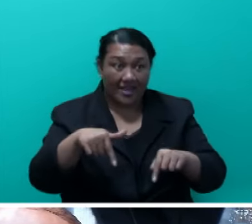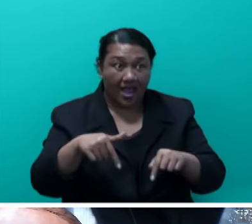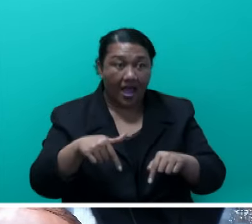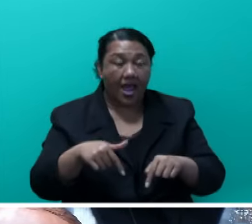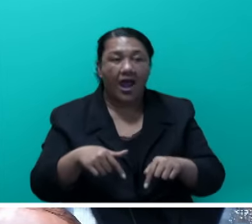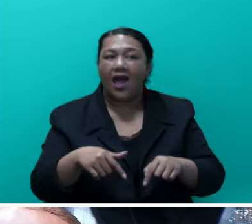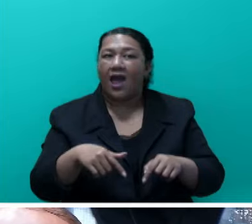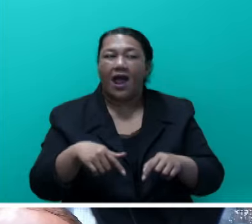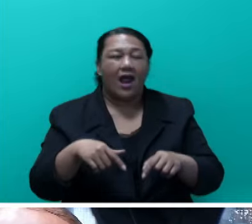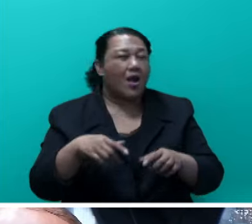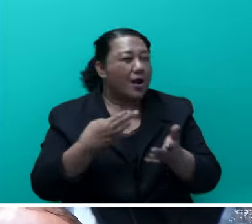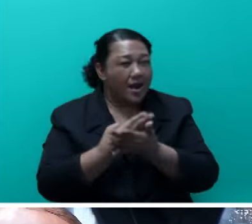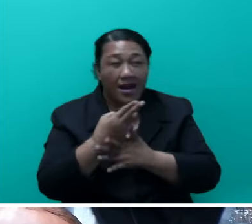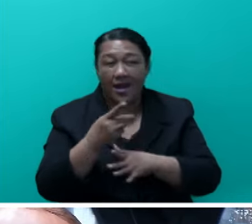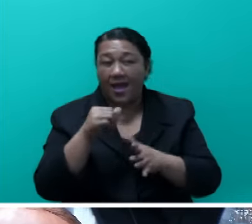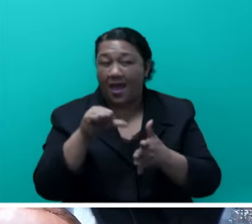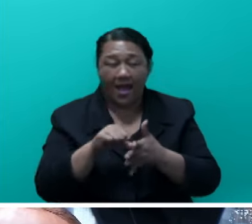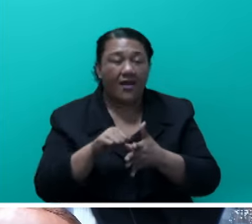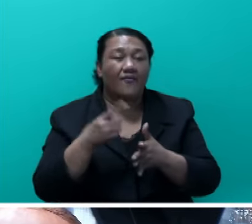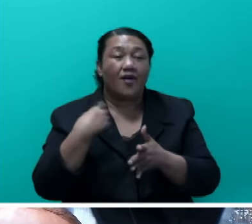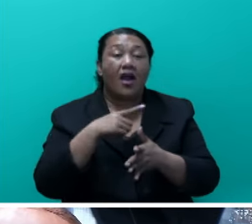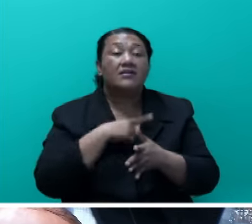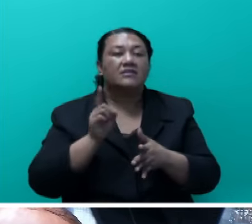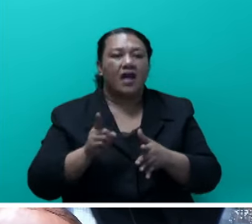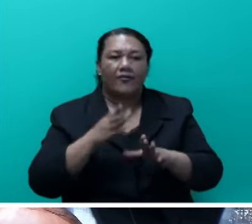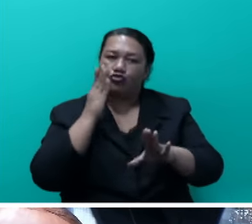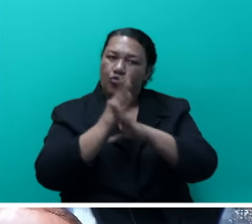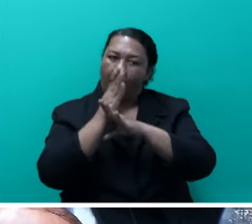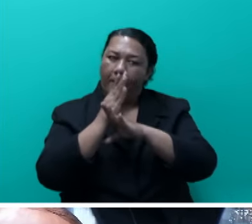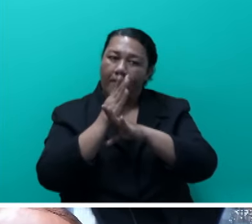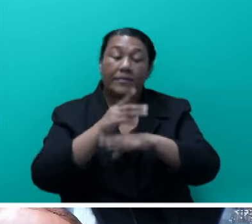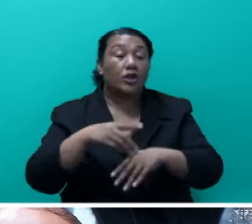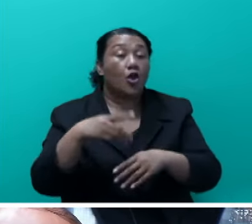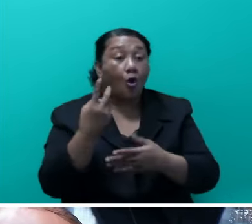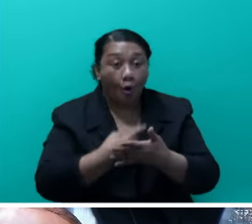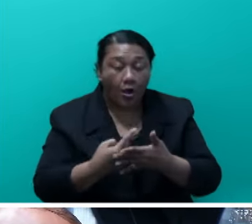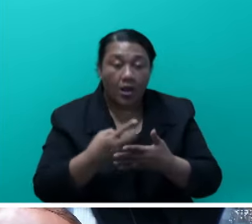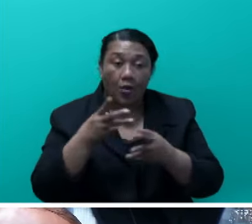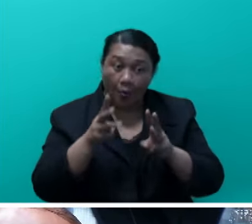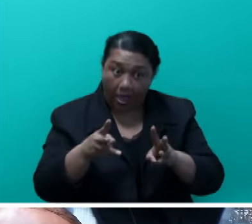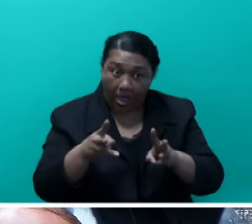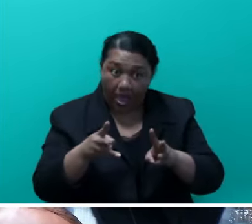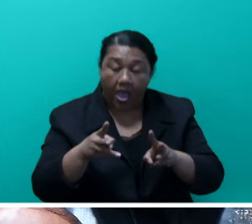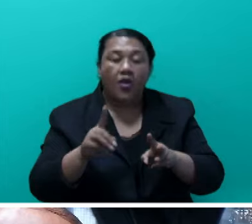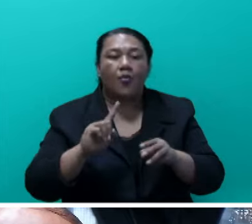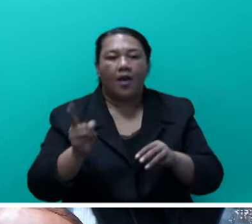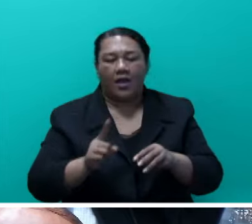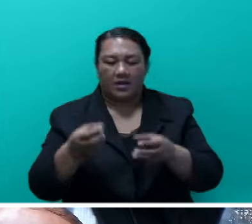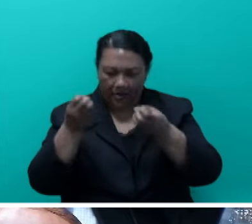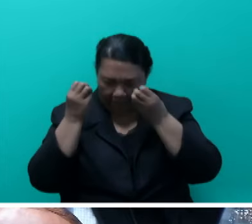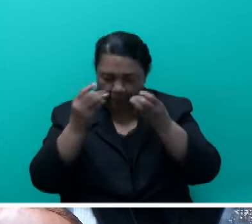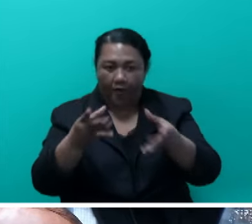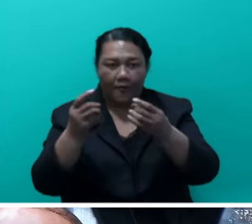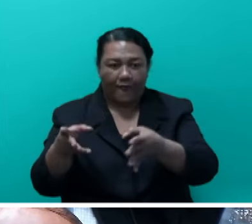it. And the only way to stop it for us is to motivate and inform our people to stop indulging in drugs.